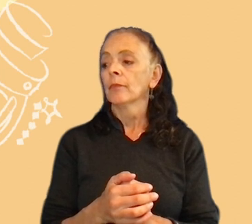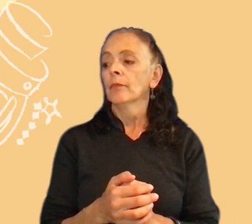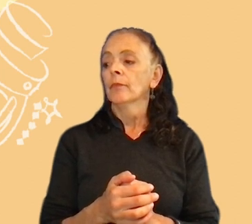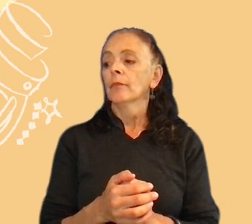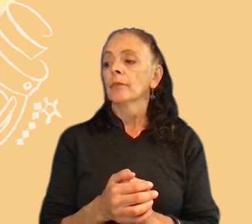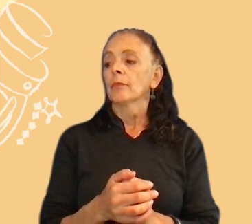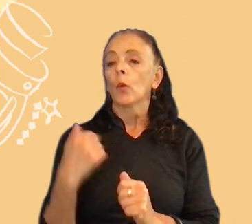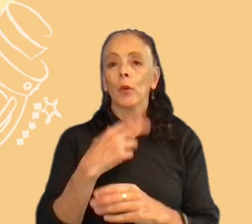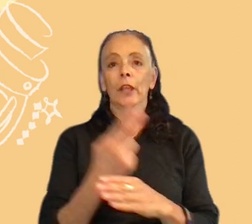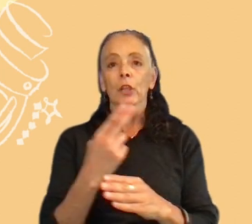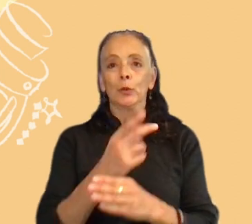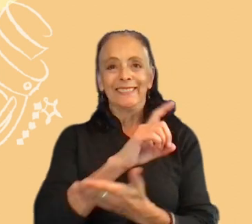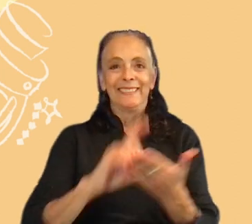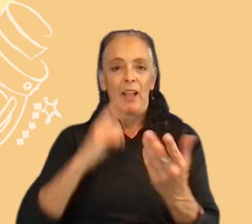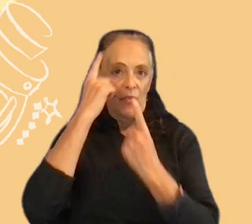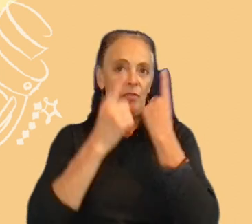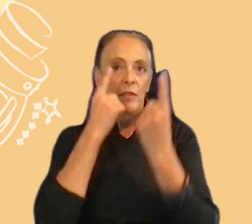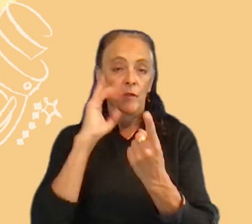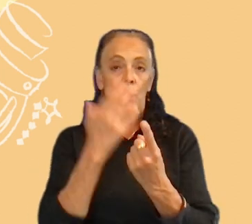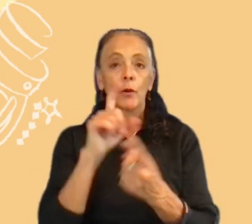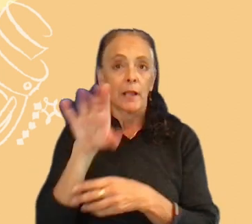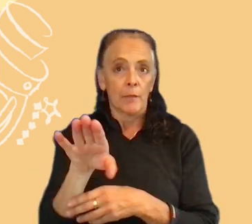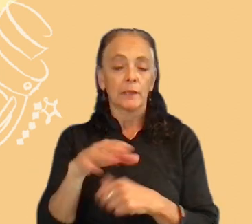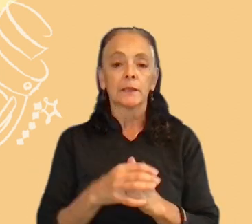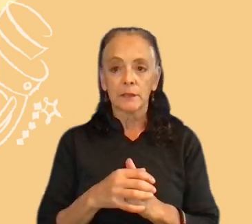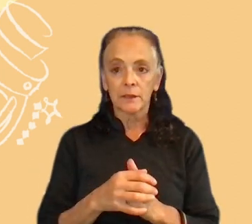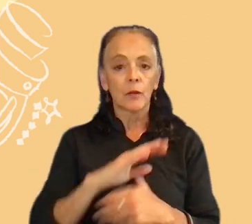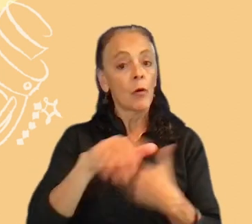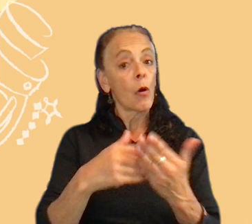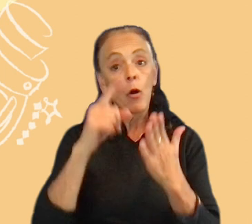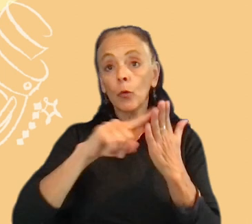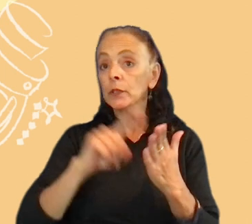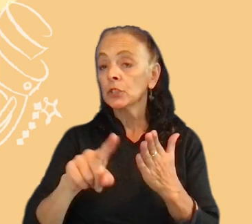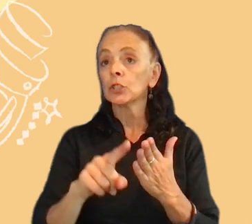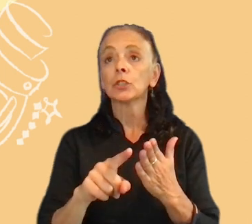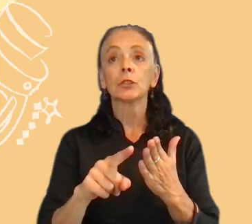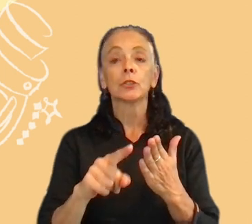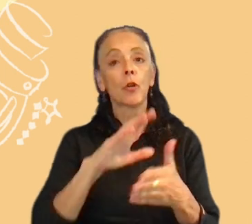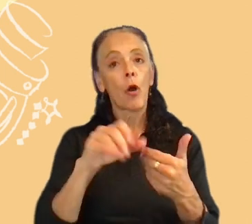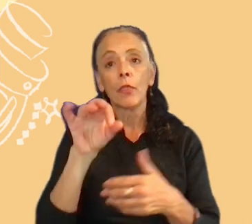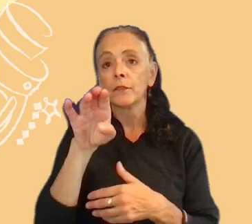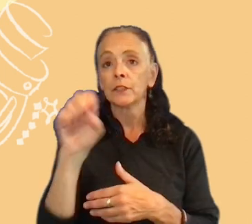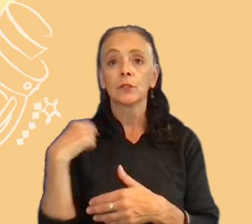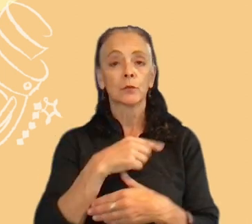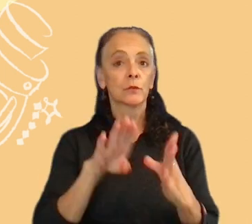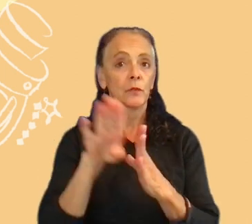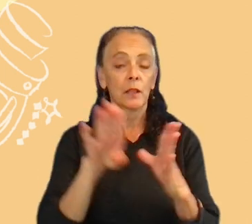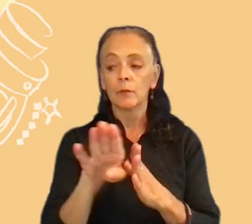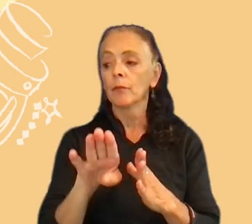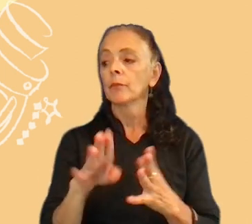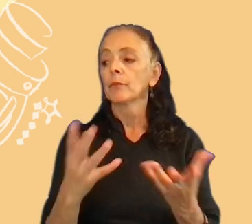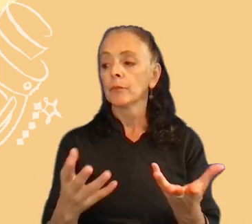We use design thinking in our daily basis on all researchers and features that we are developing the games. So,